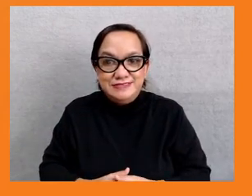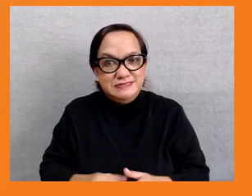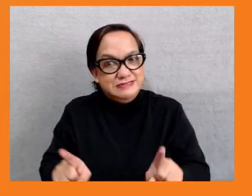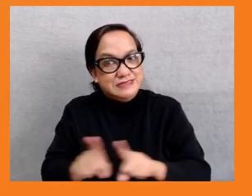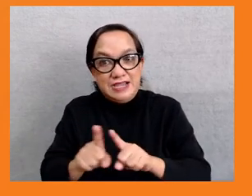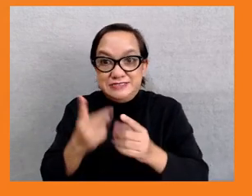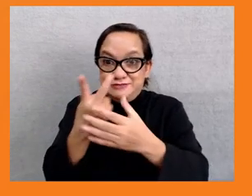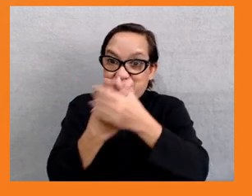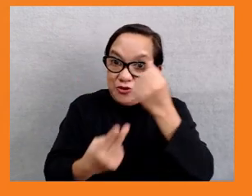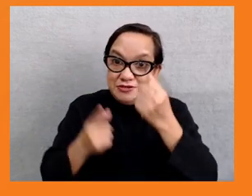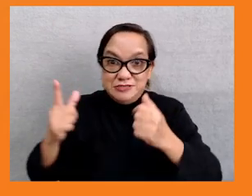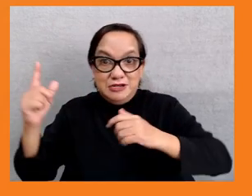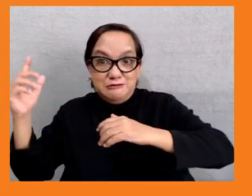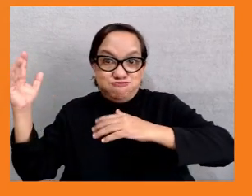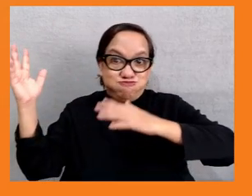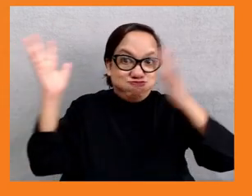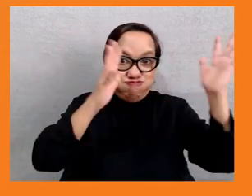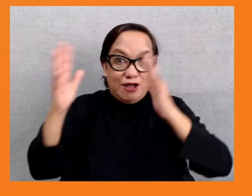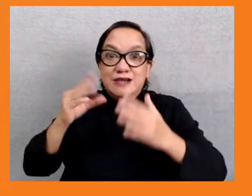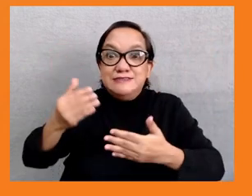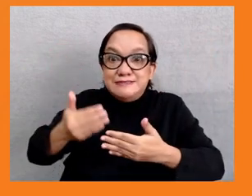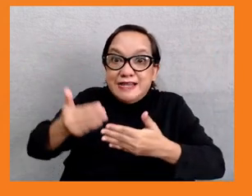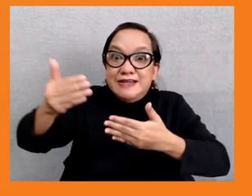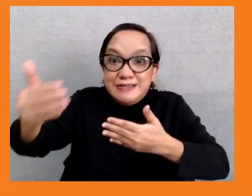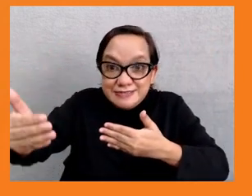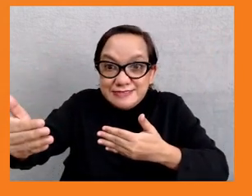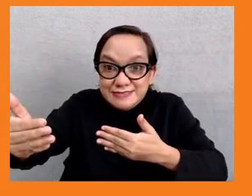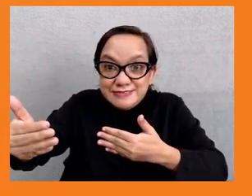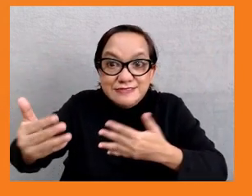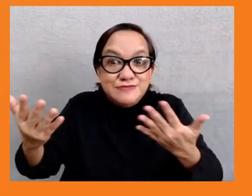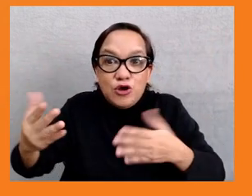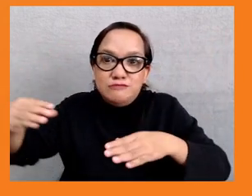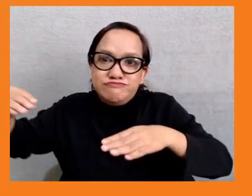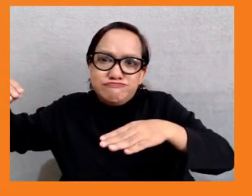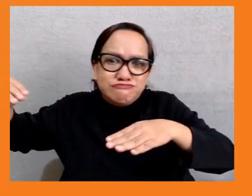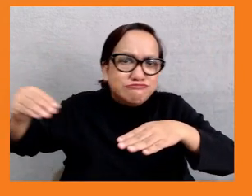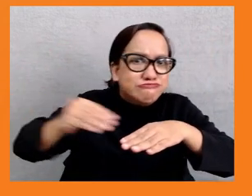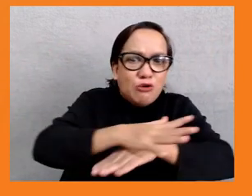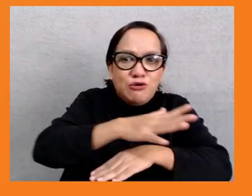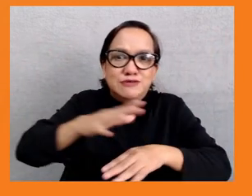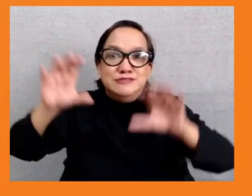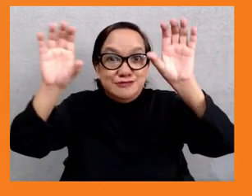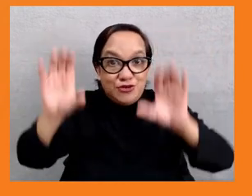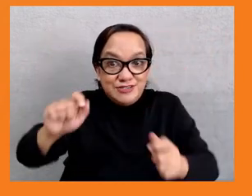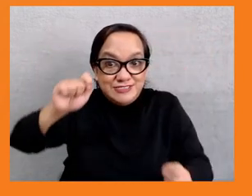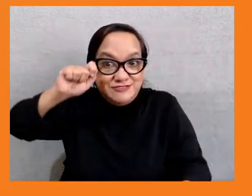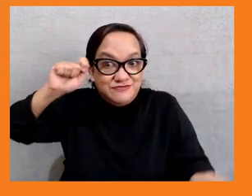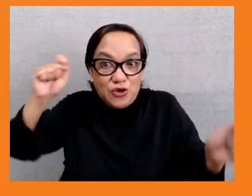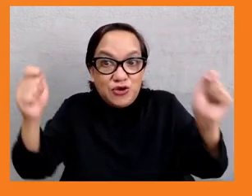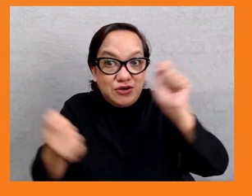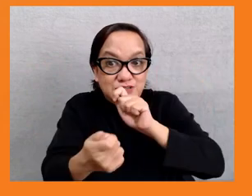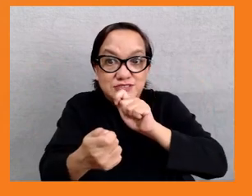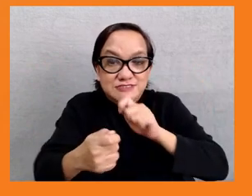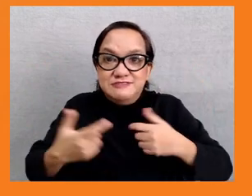suffering from the effects of climate change in the form of the most devastating floods in history. How can other countries help